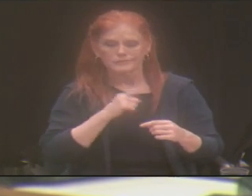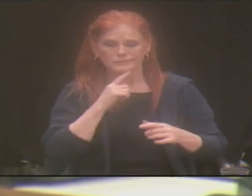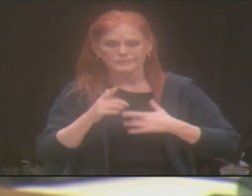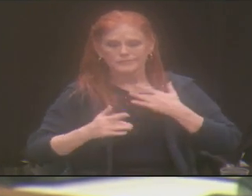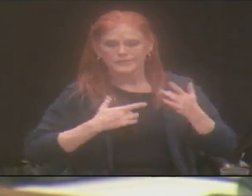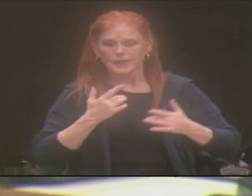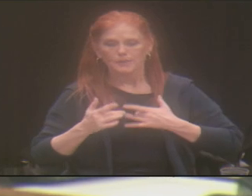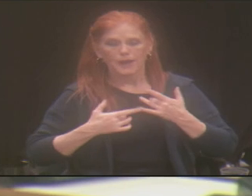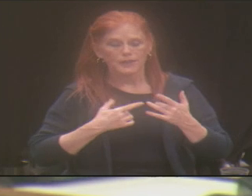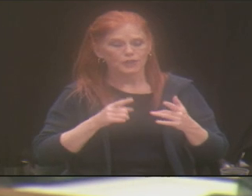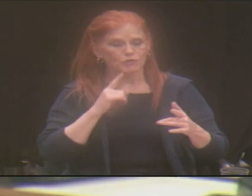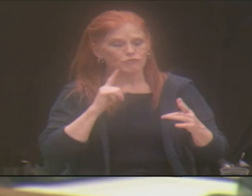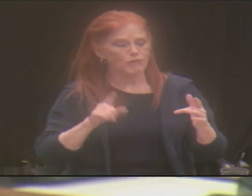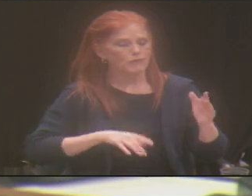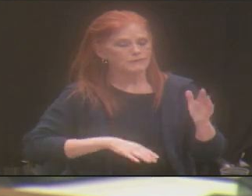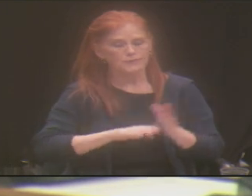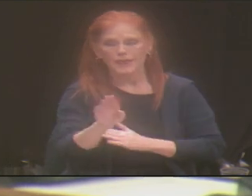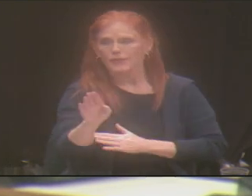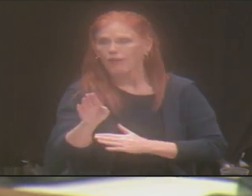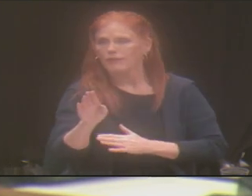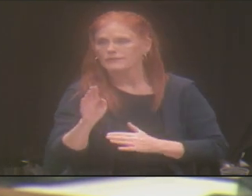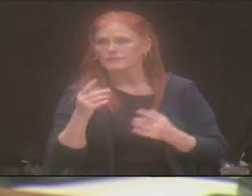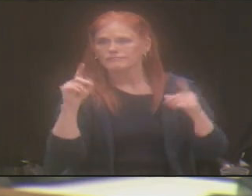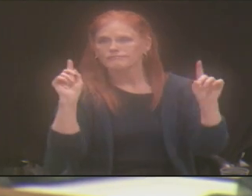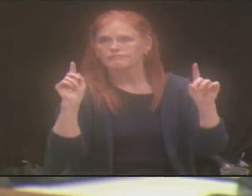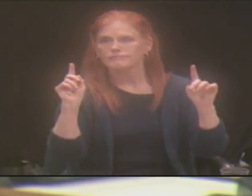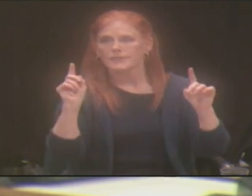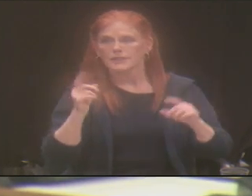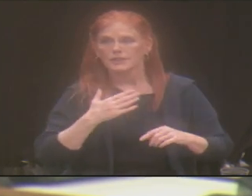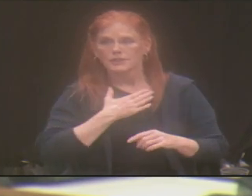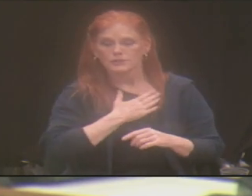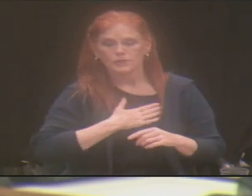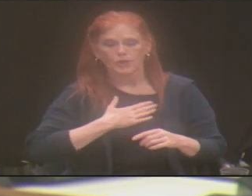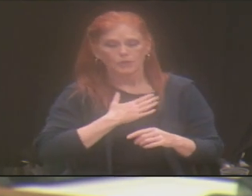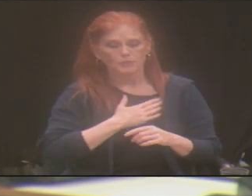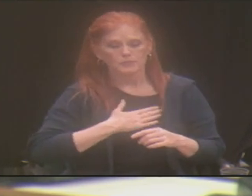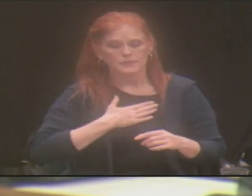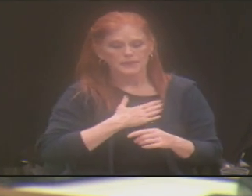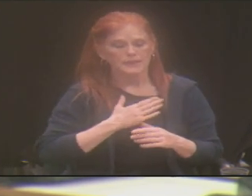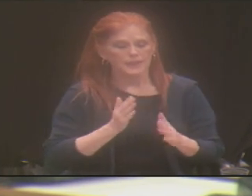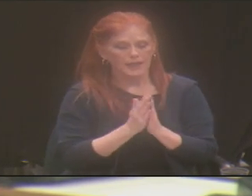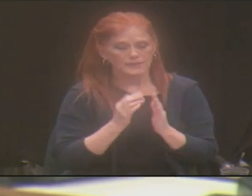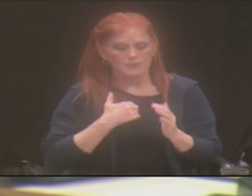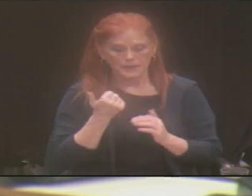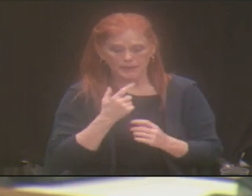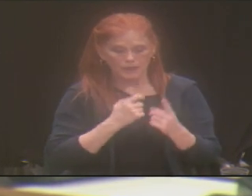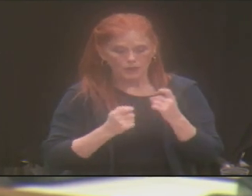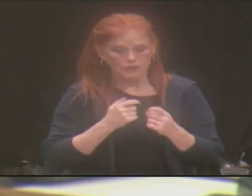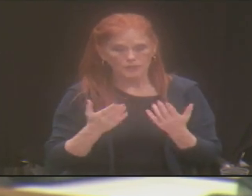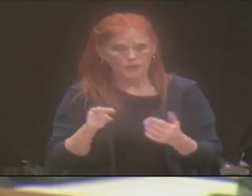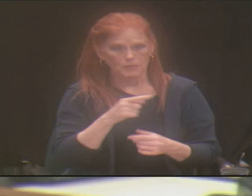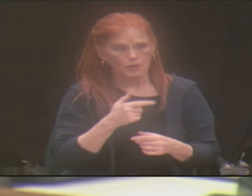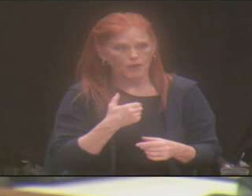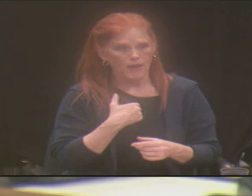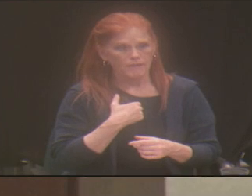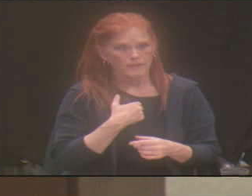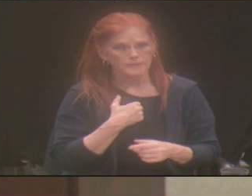it is taking off. So please feel free to ask me any questions that you might have.